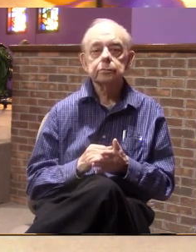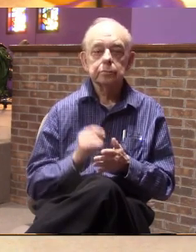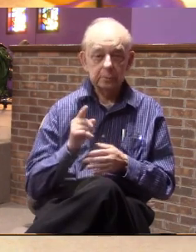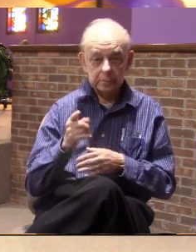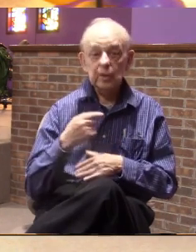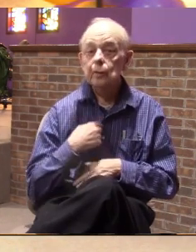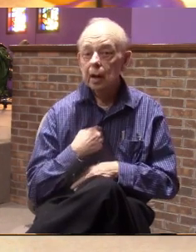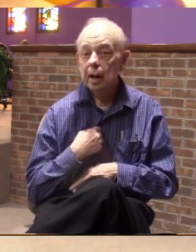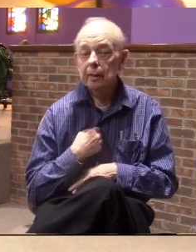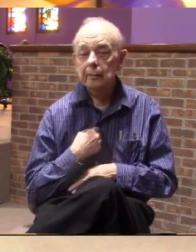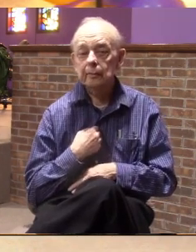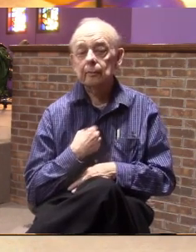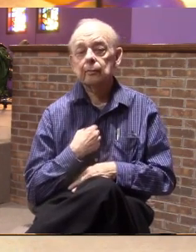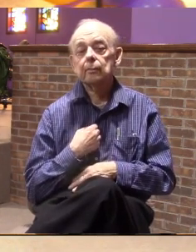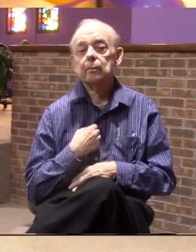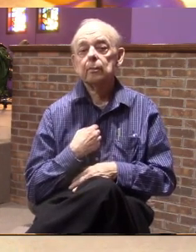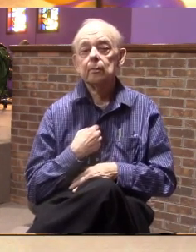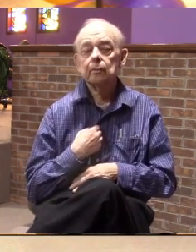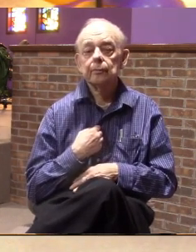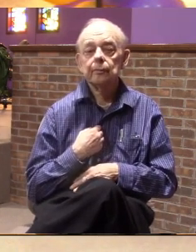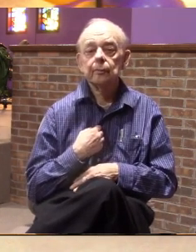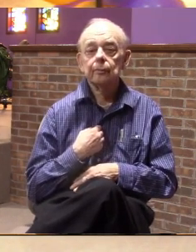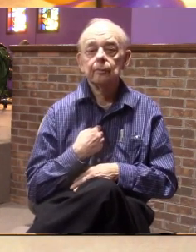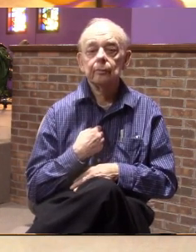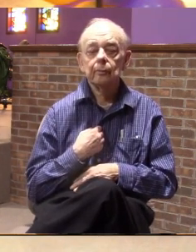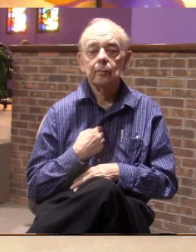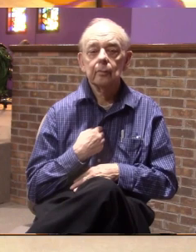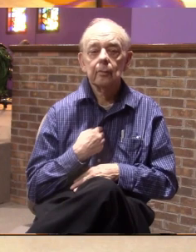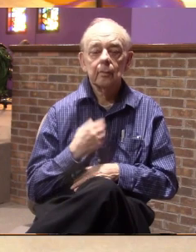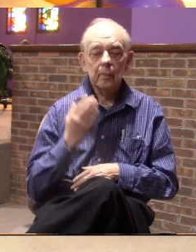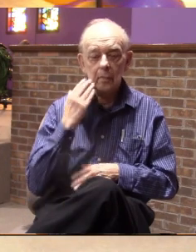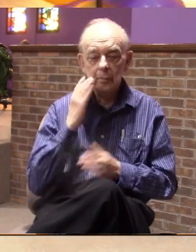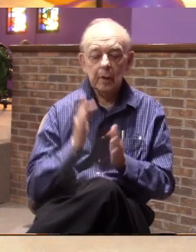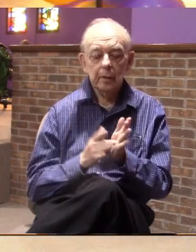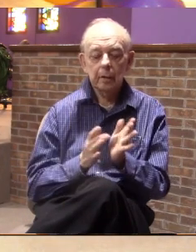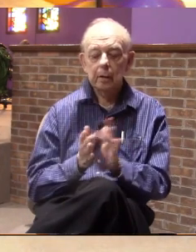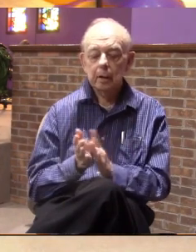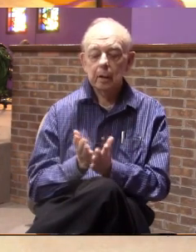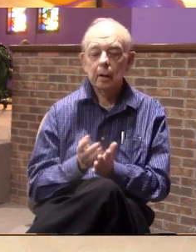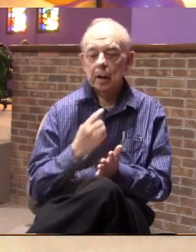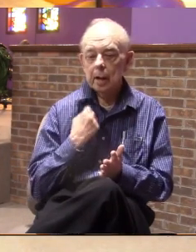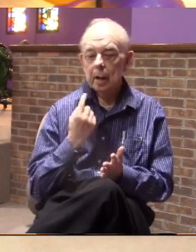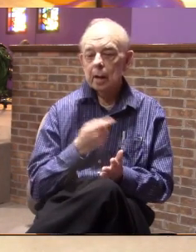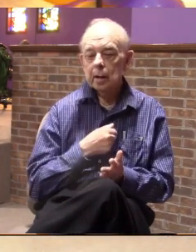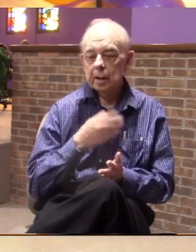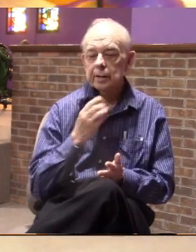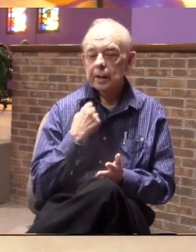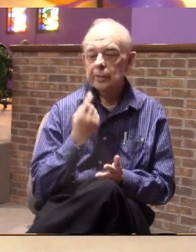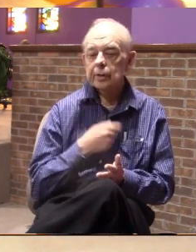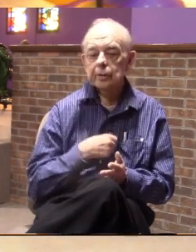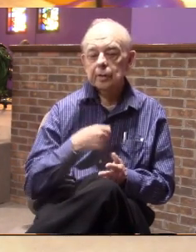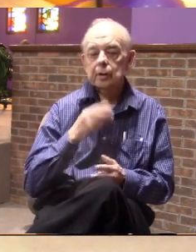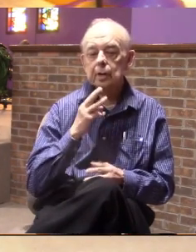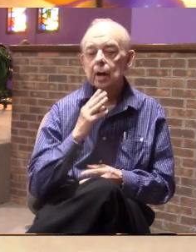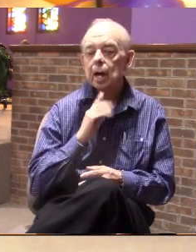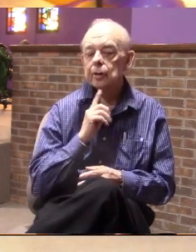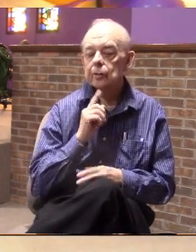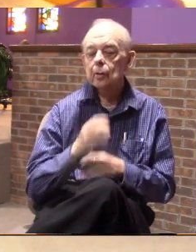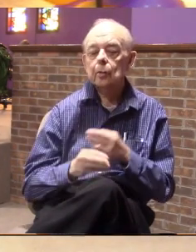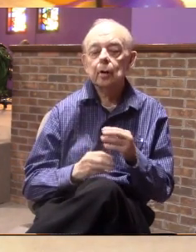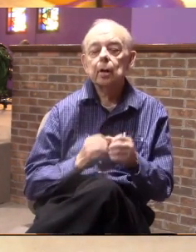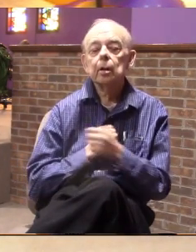You and I, you know, but the Bible tells us that God so loved the world, right?